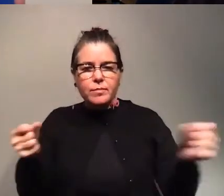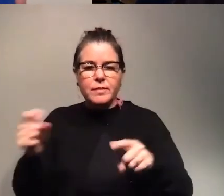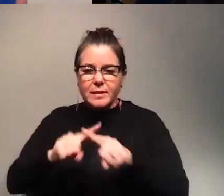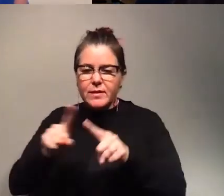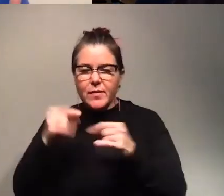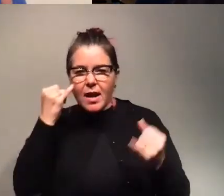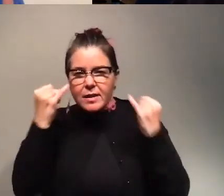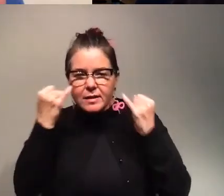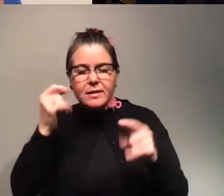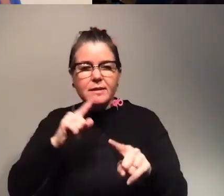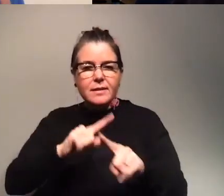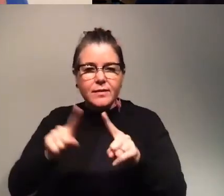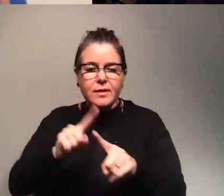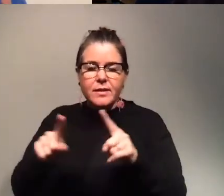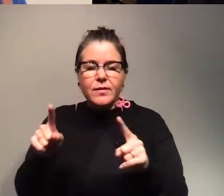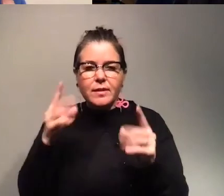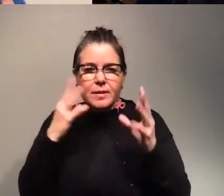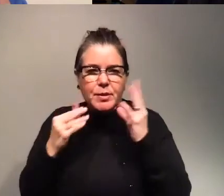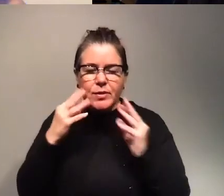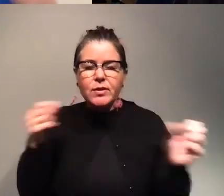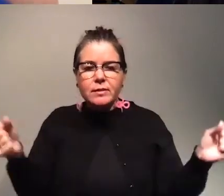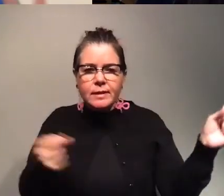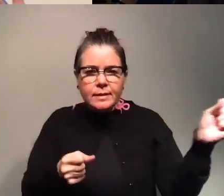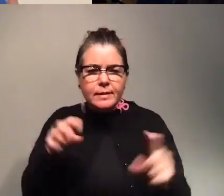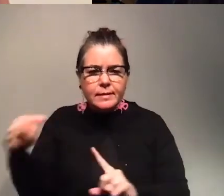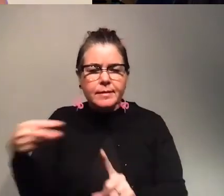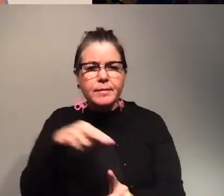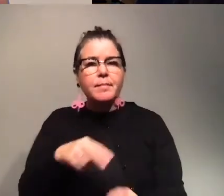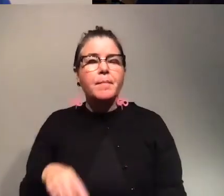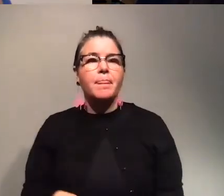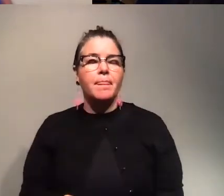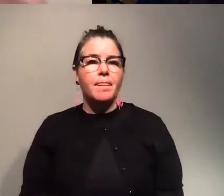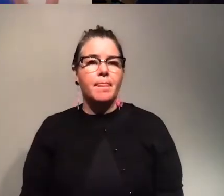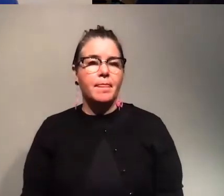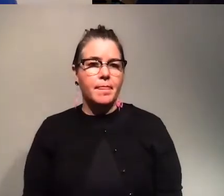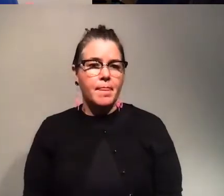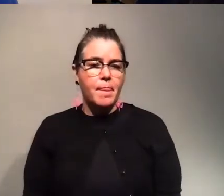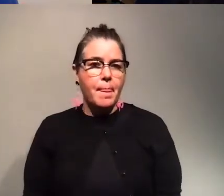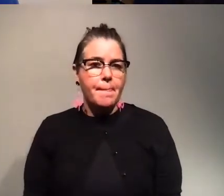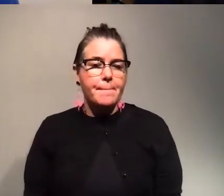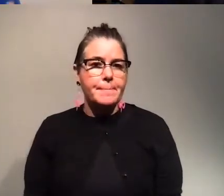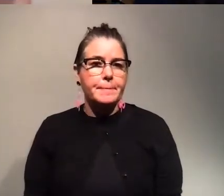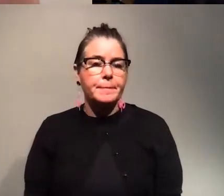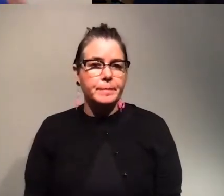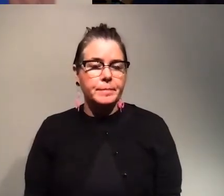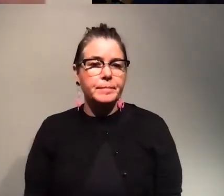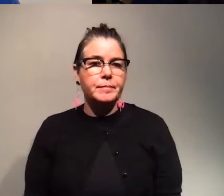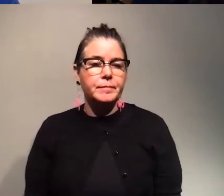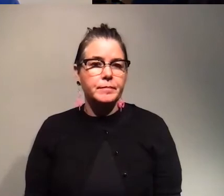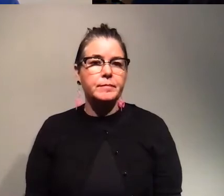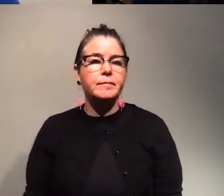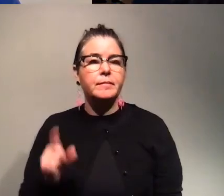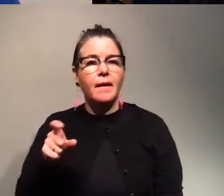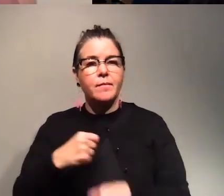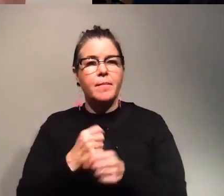can to save the programs in the world uh not only that it has to be included but we need to make